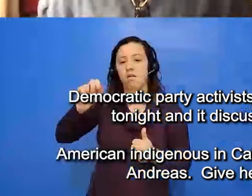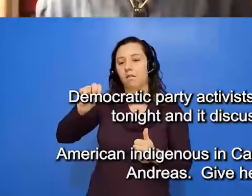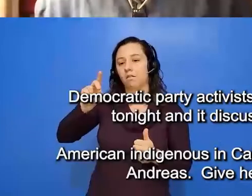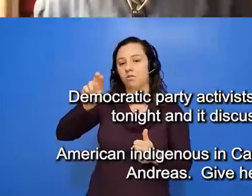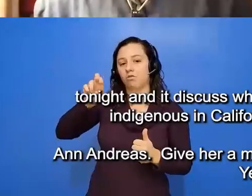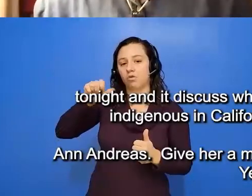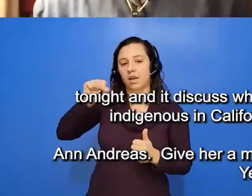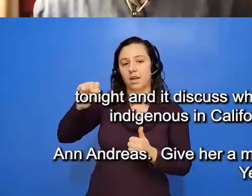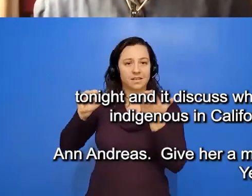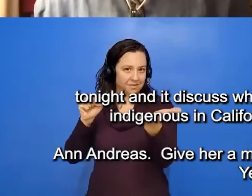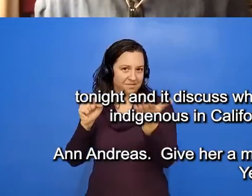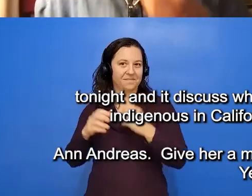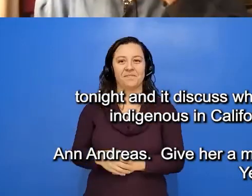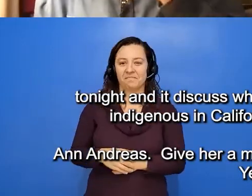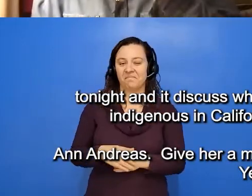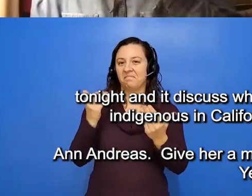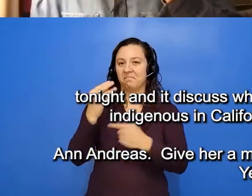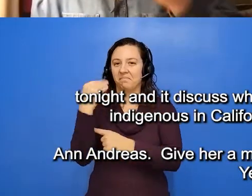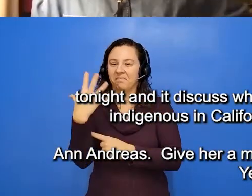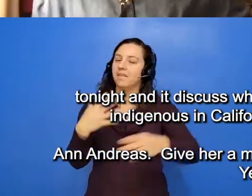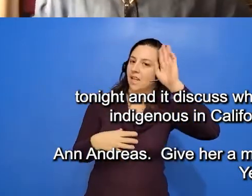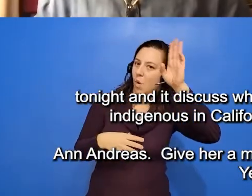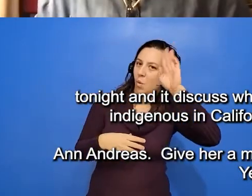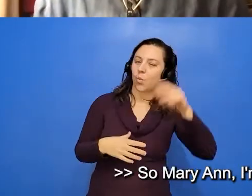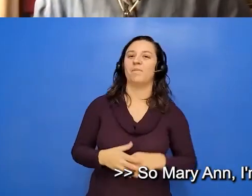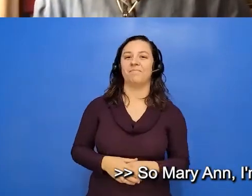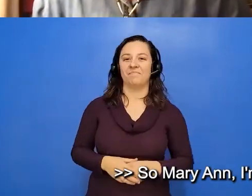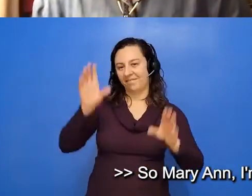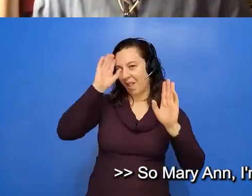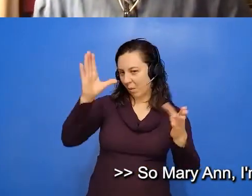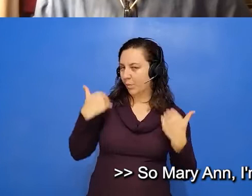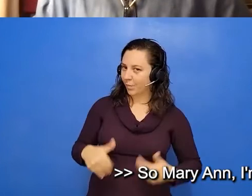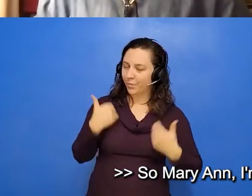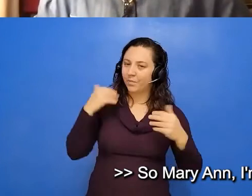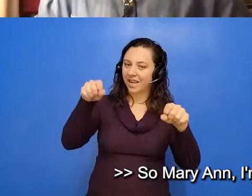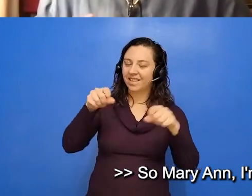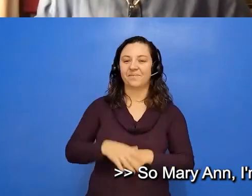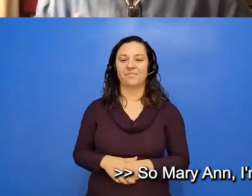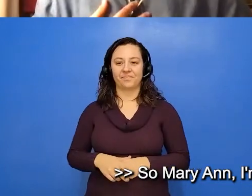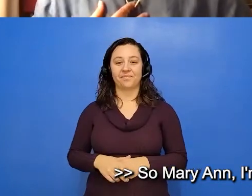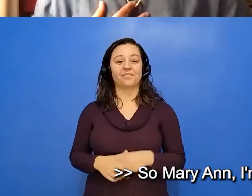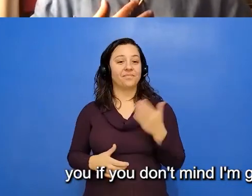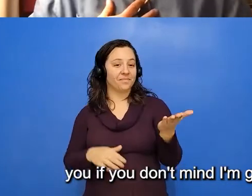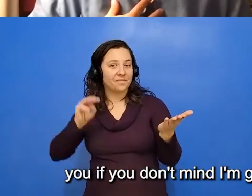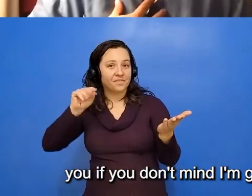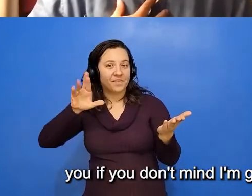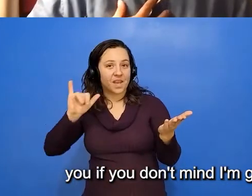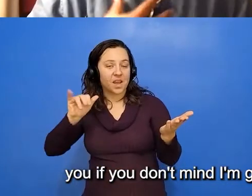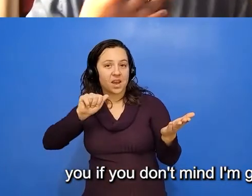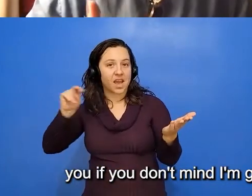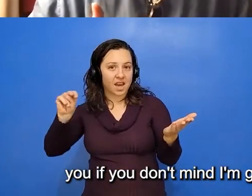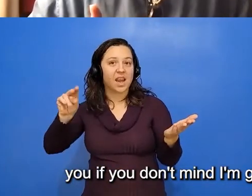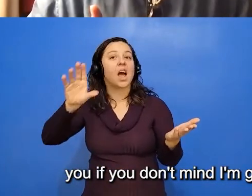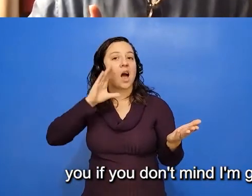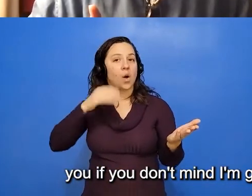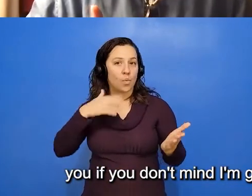Give her a minute to get on screen. there. Yes, here I am. And so, Marianne, I'm going to talk a little bit about